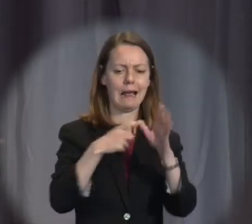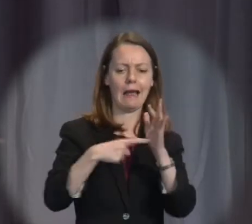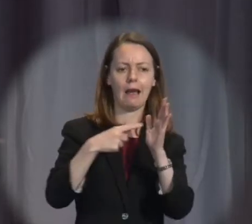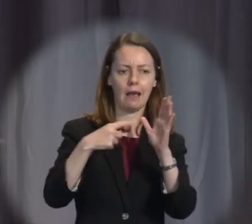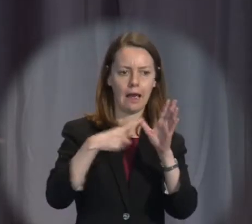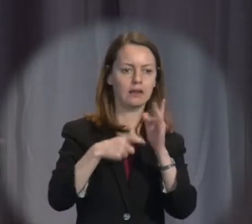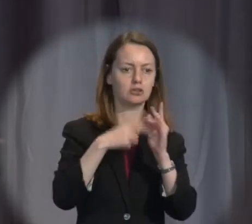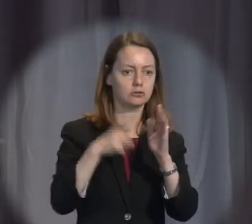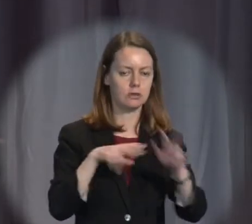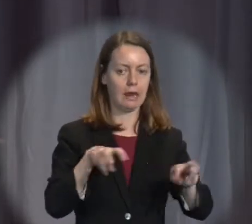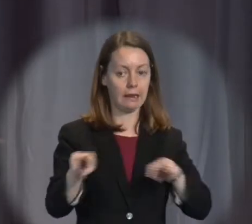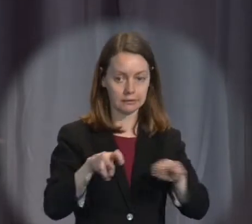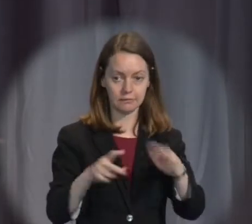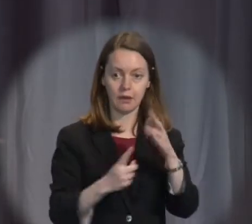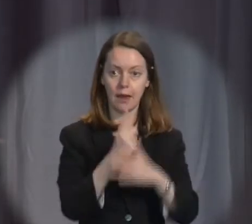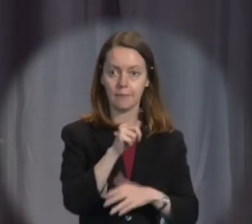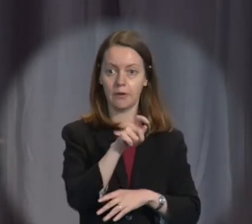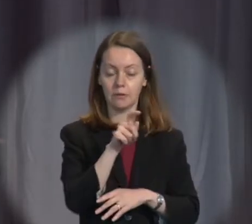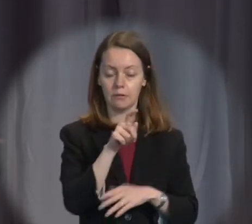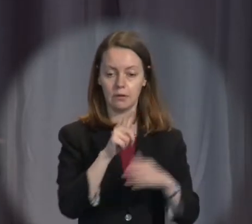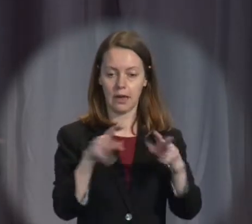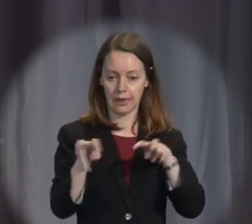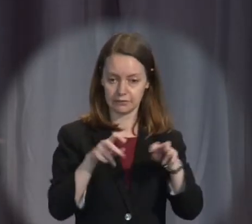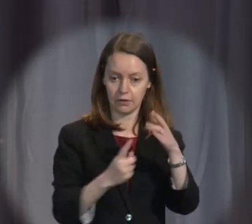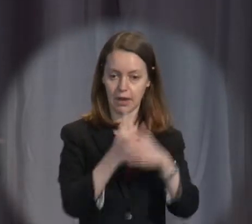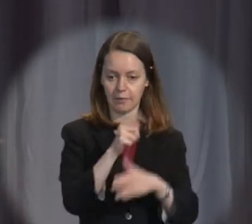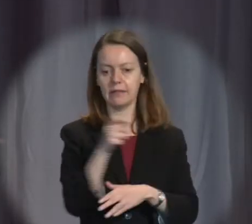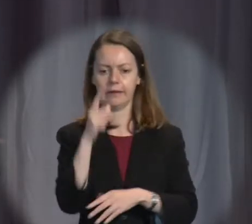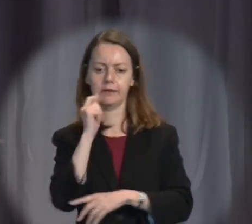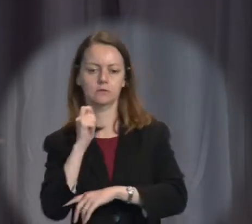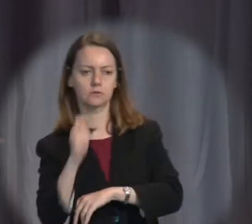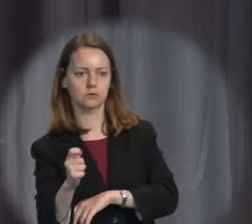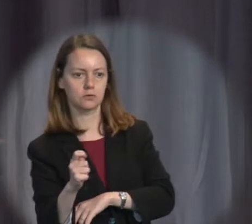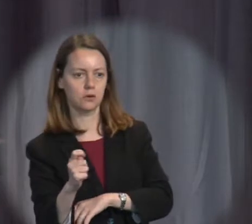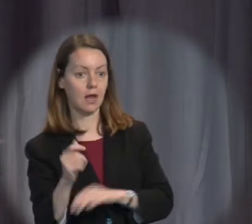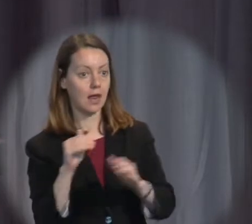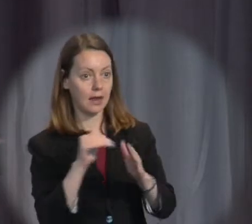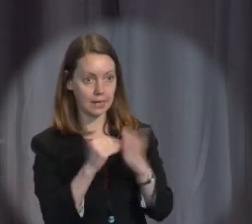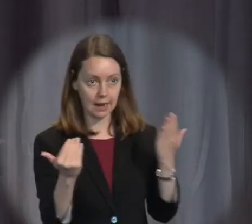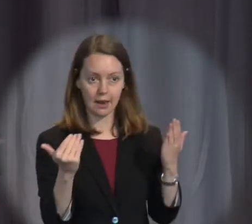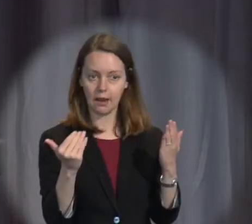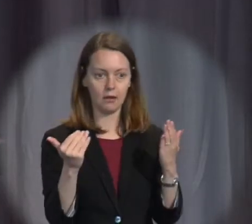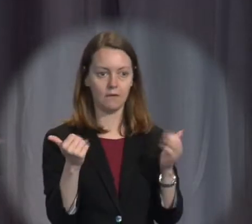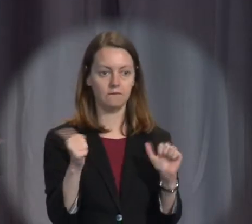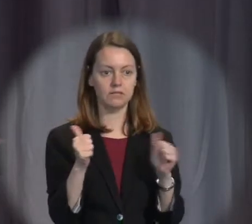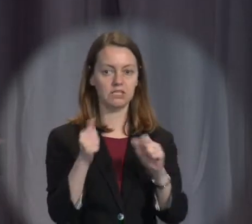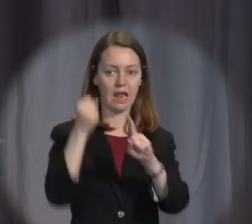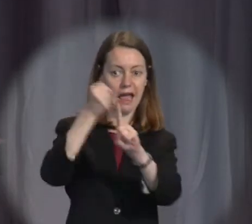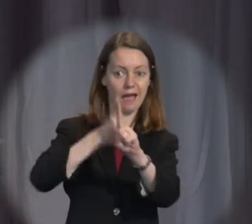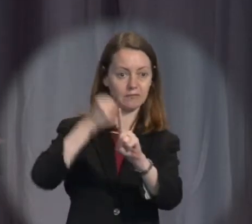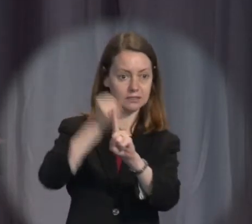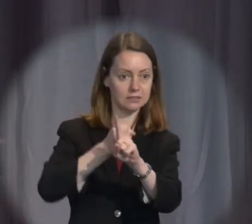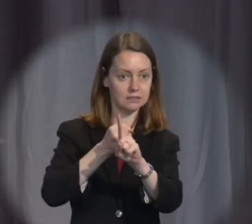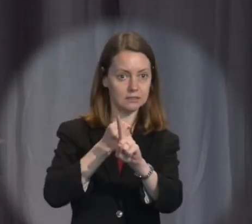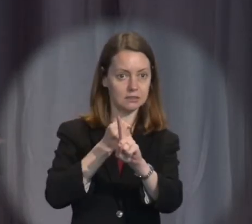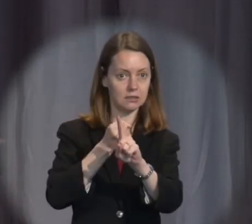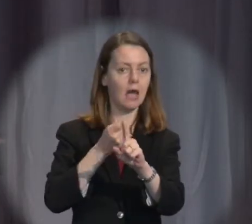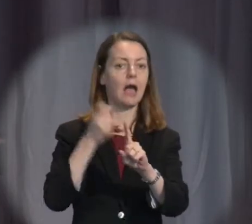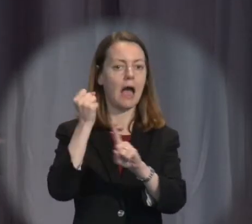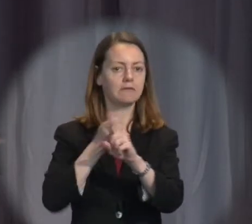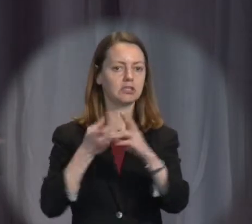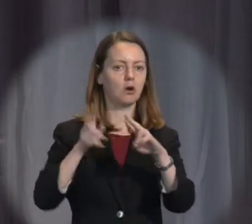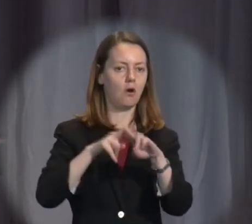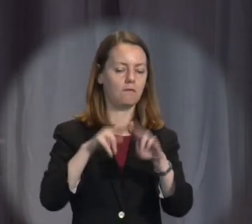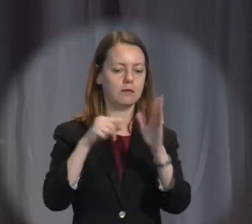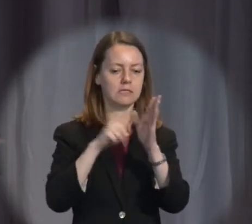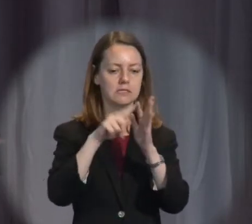towards achievement of the outcome that too will now that link will now be broken and advocacy of terrorism will be